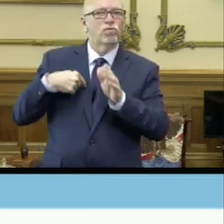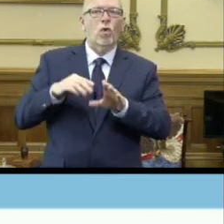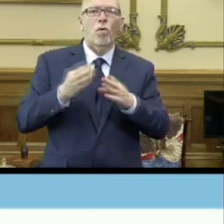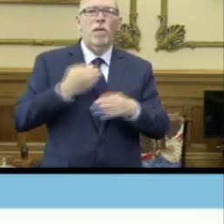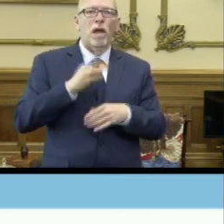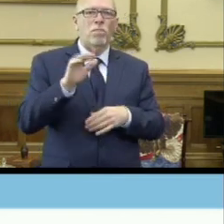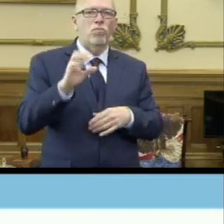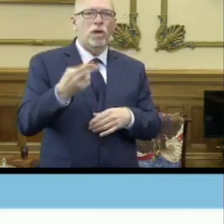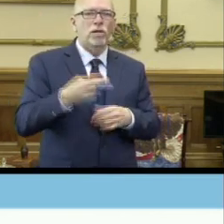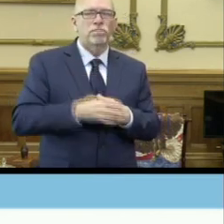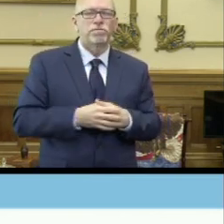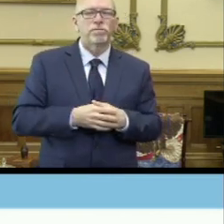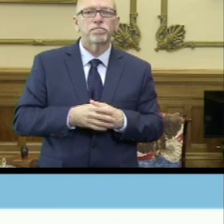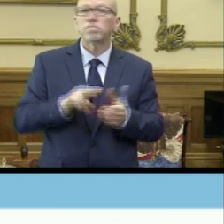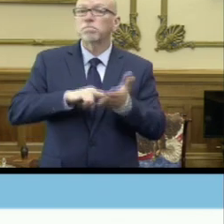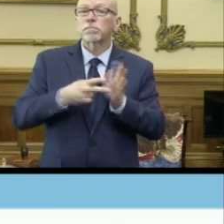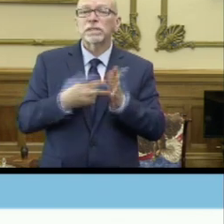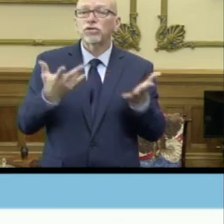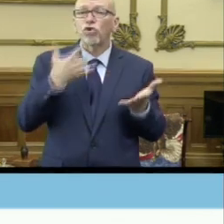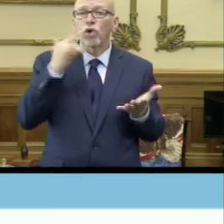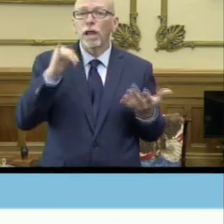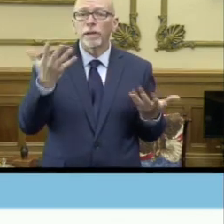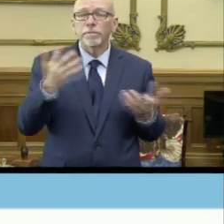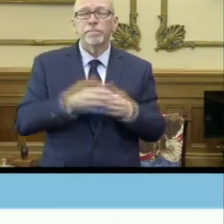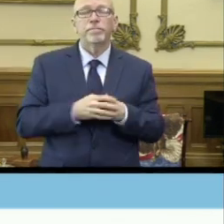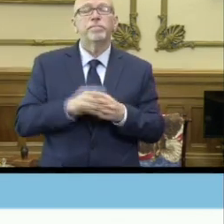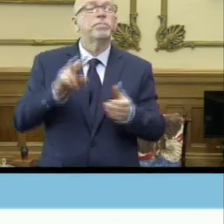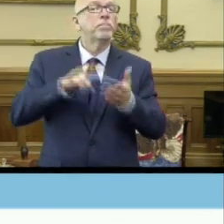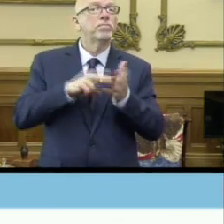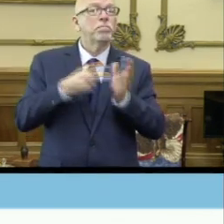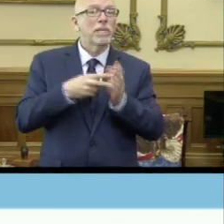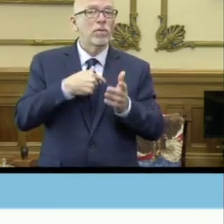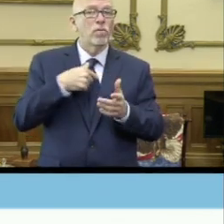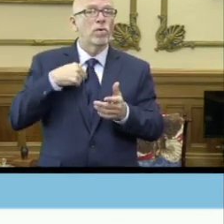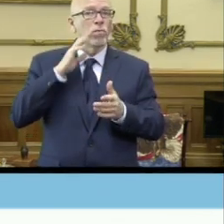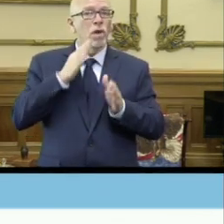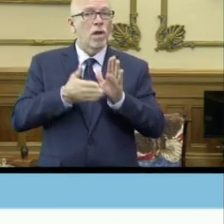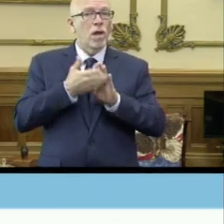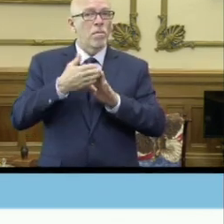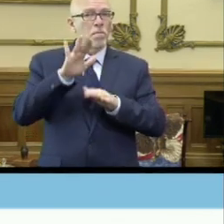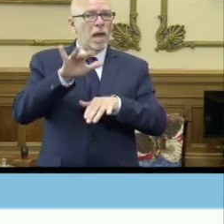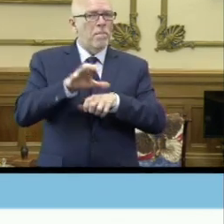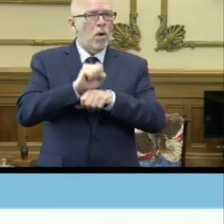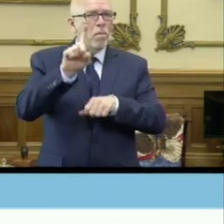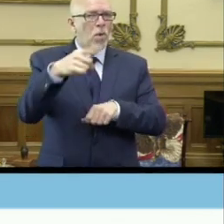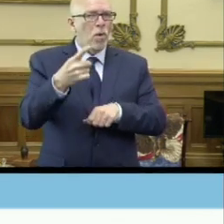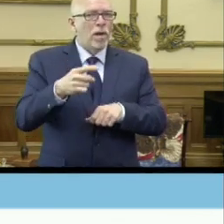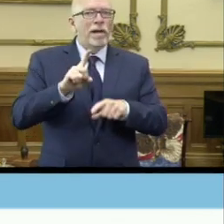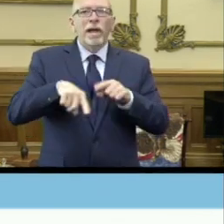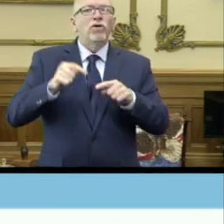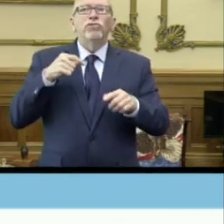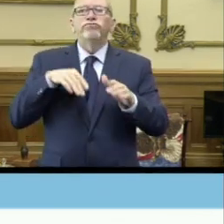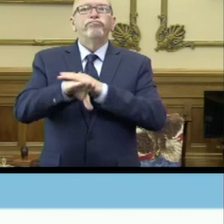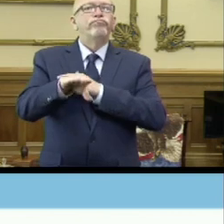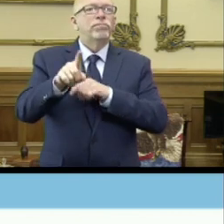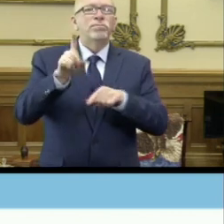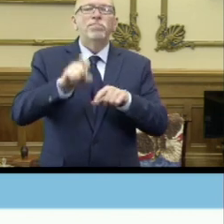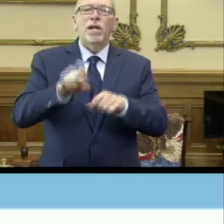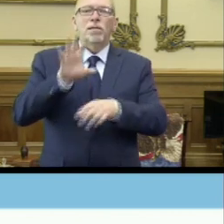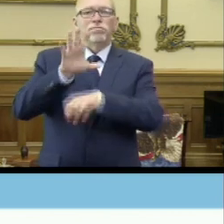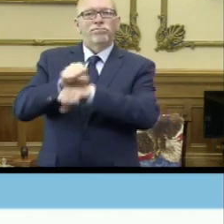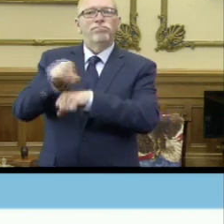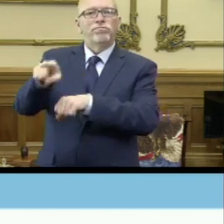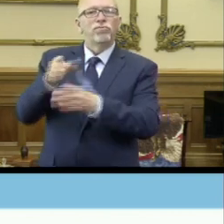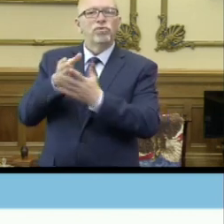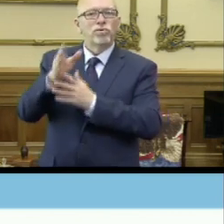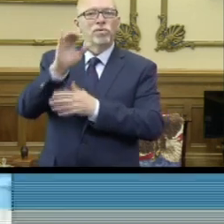branches. What does that mean for you? First of all, we are only operating by appointment only, so you need to go onto in.gov,